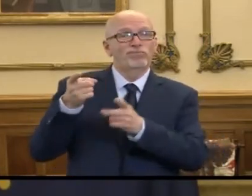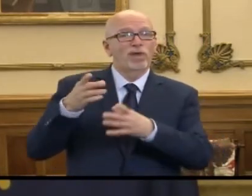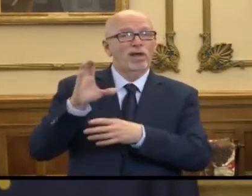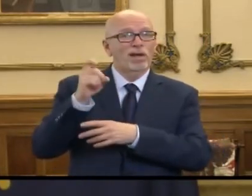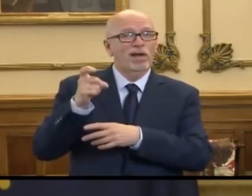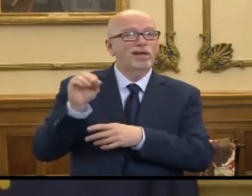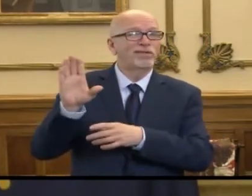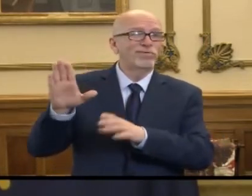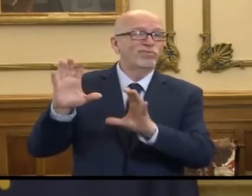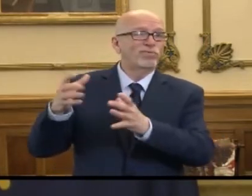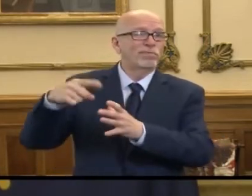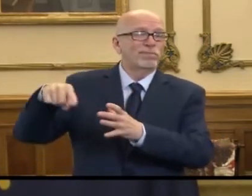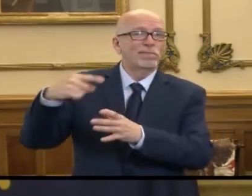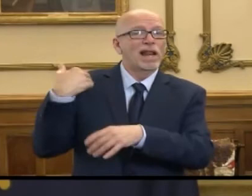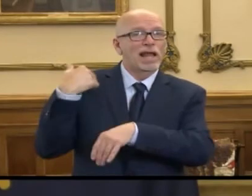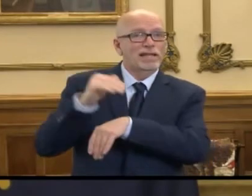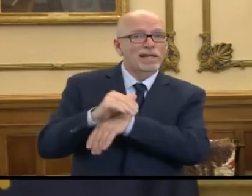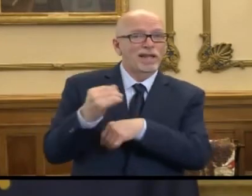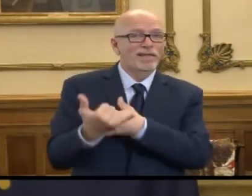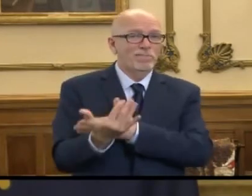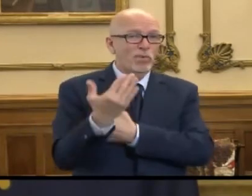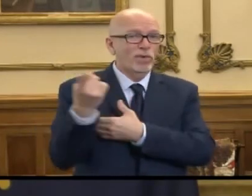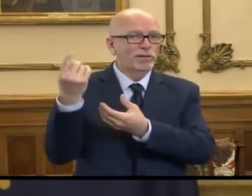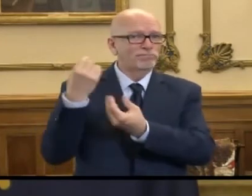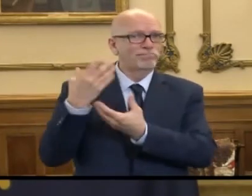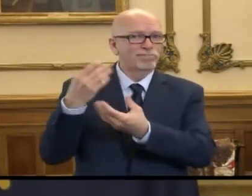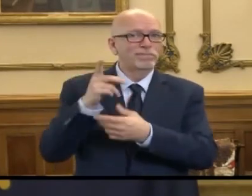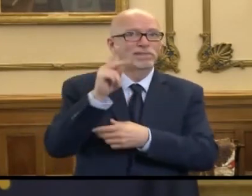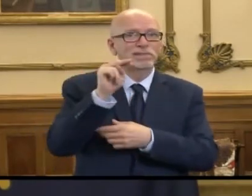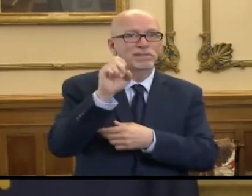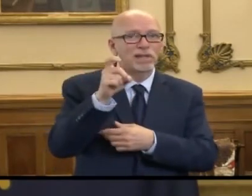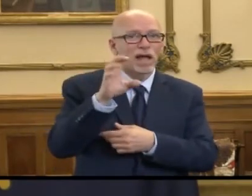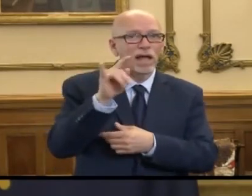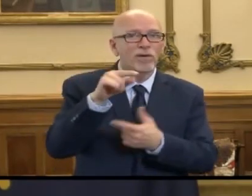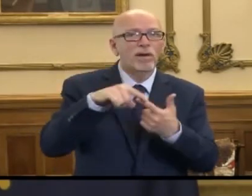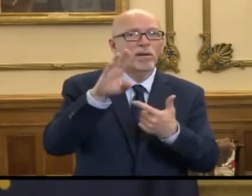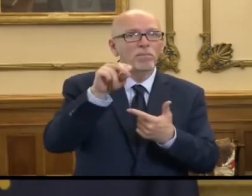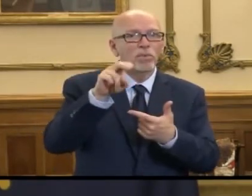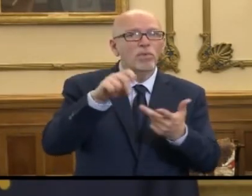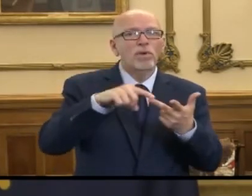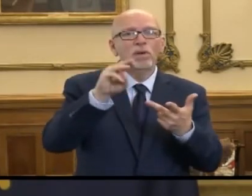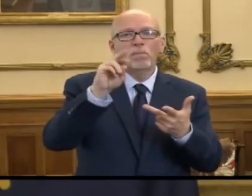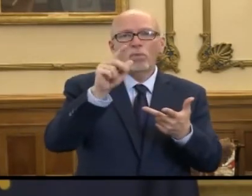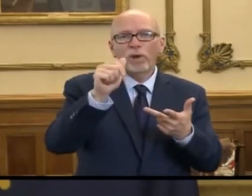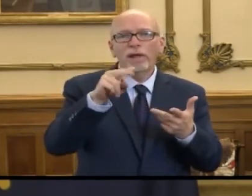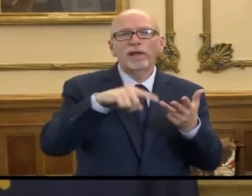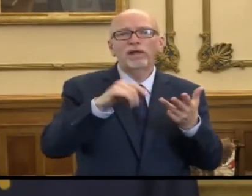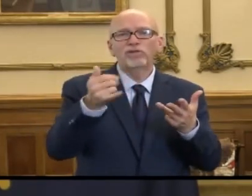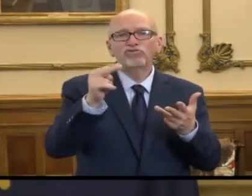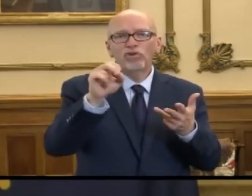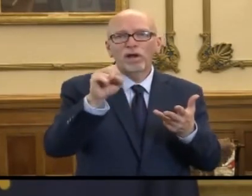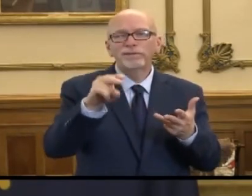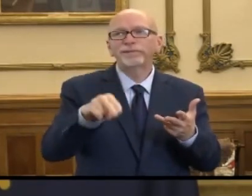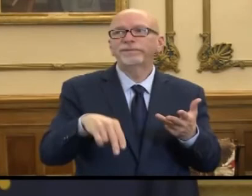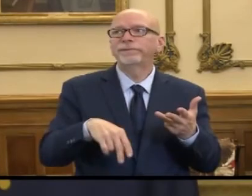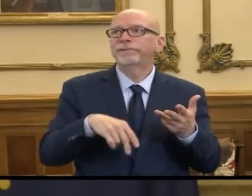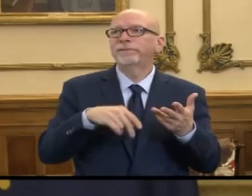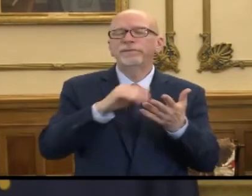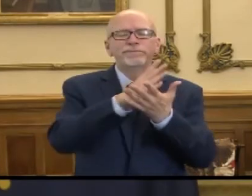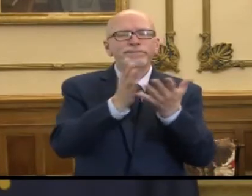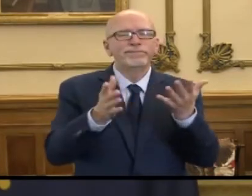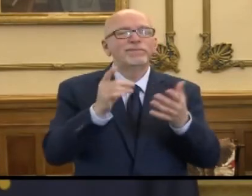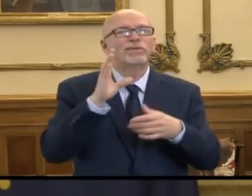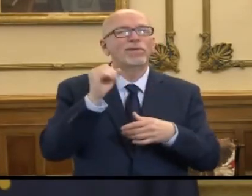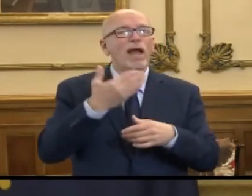his shop reports last night and this morning on Knox County, Boone County, Morgan County, Johnson County. So our